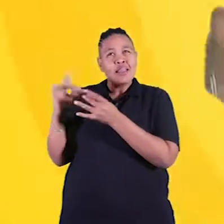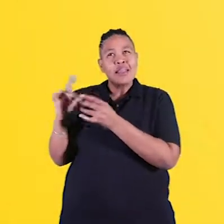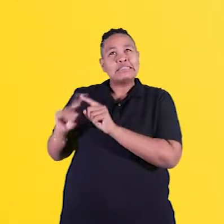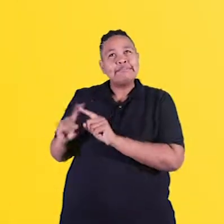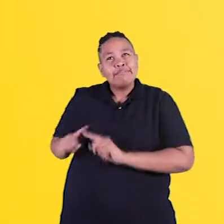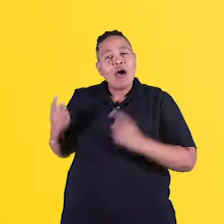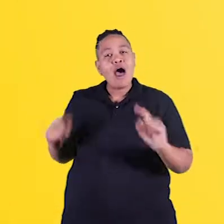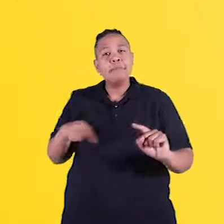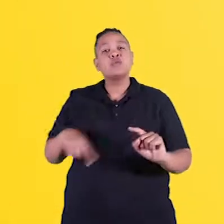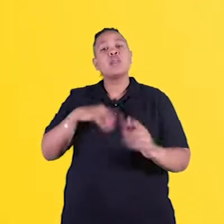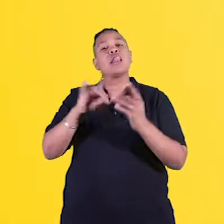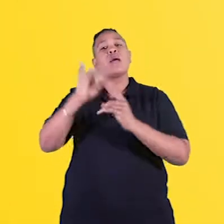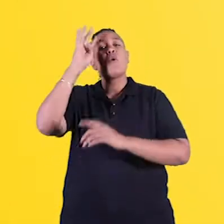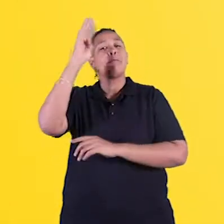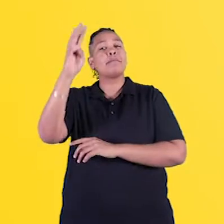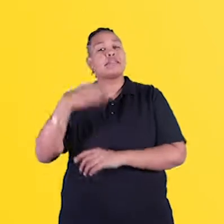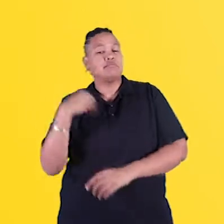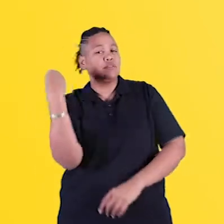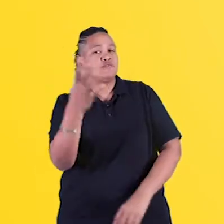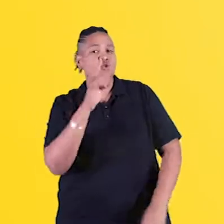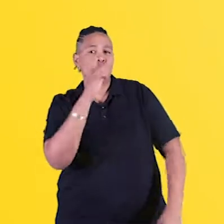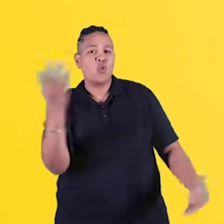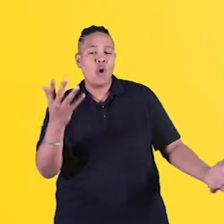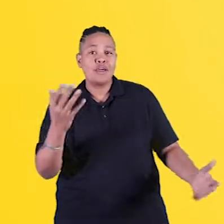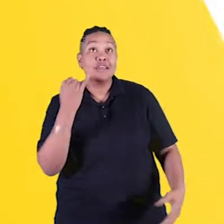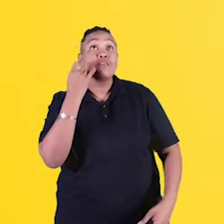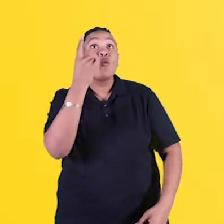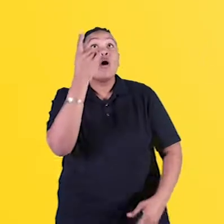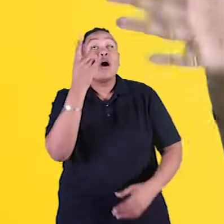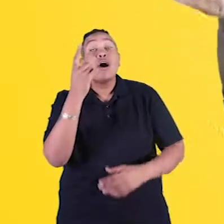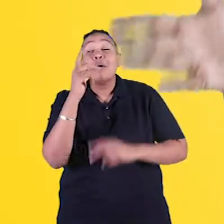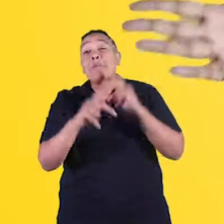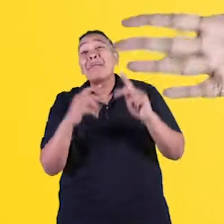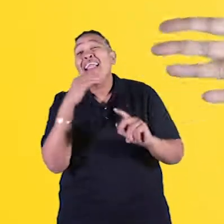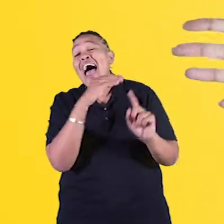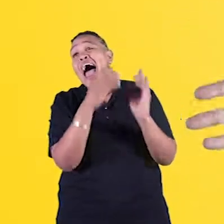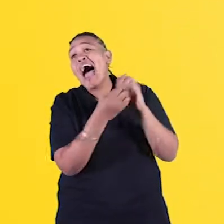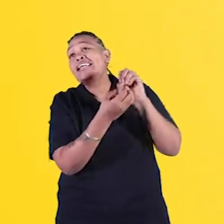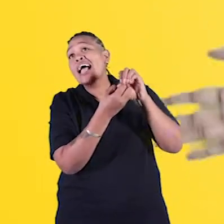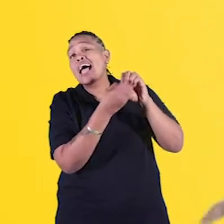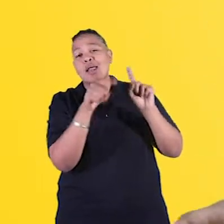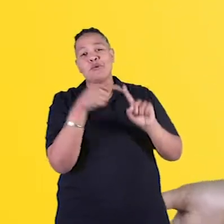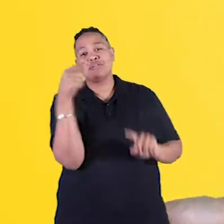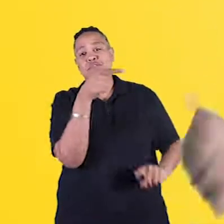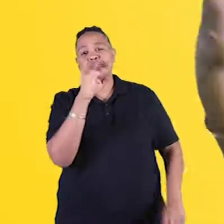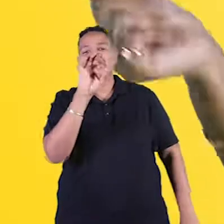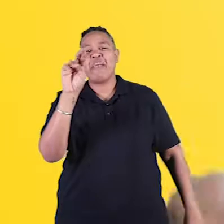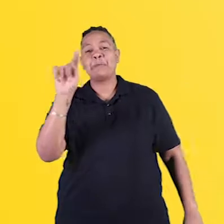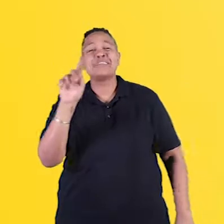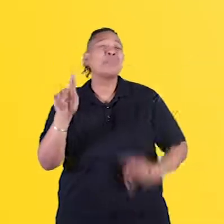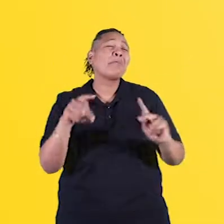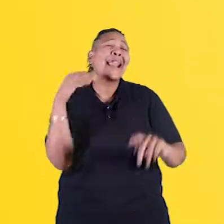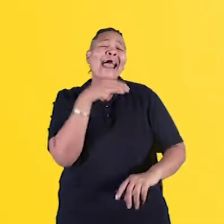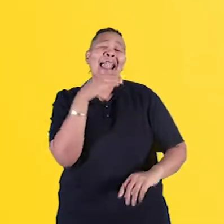then? This week was a talk about the mid-dem. I'm a day I figure you know the truth. If on one set a smuddy in the world people love to tell life on a